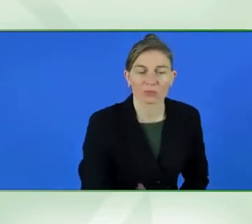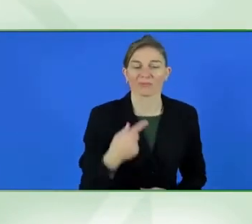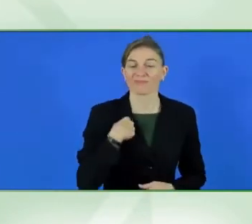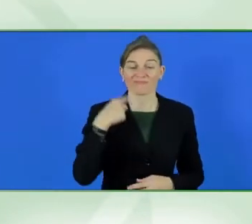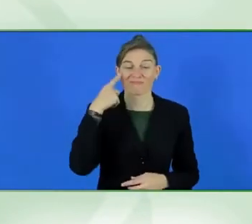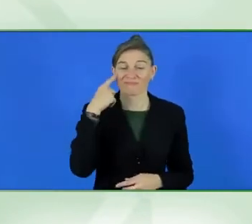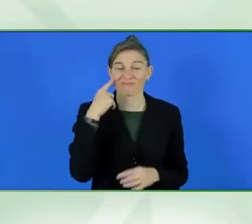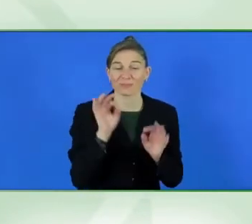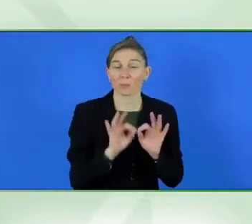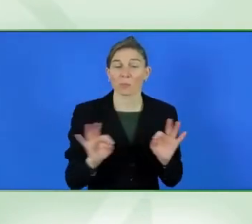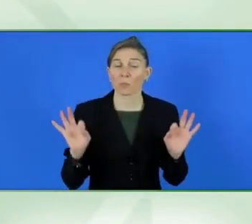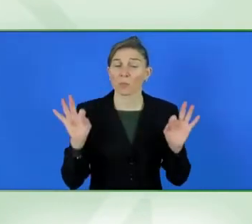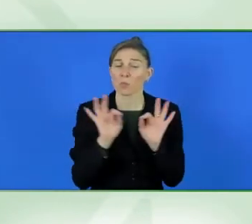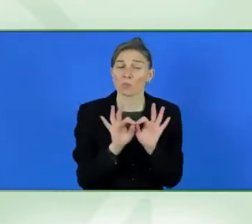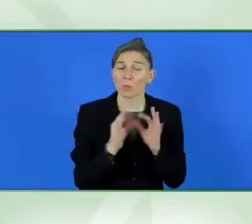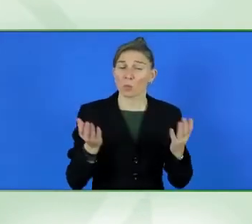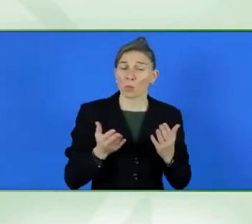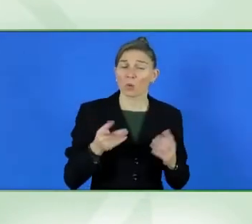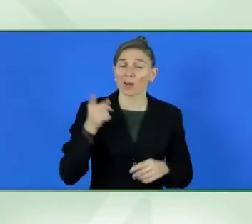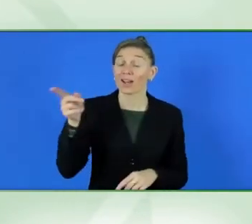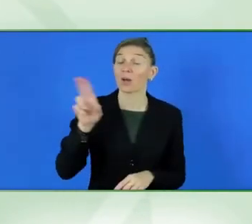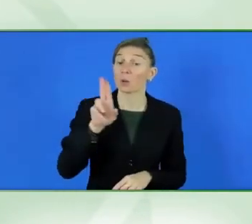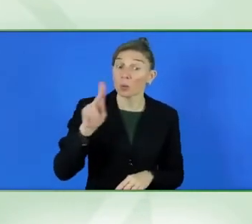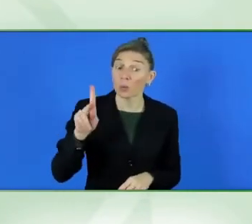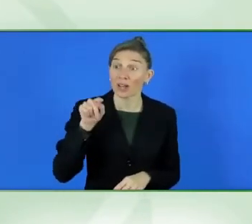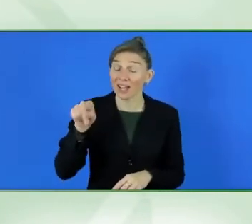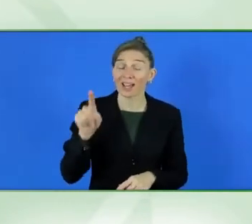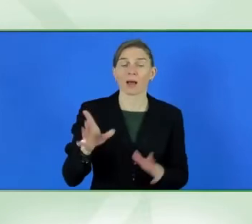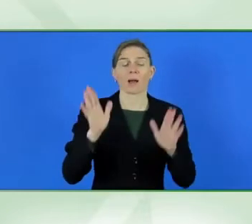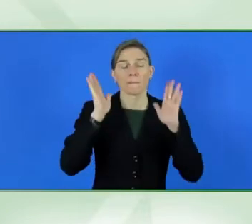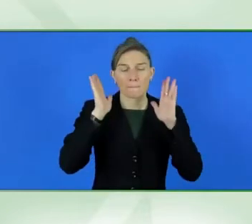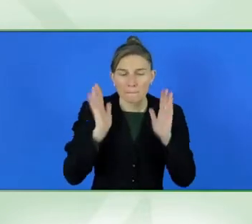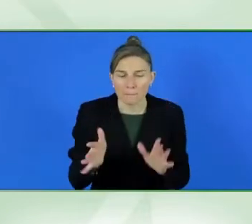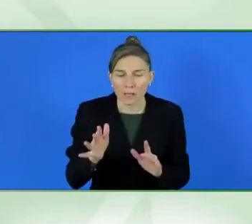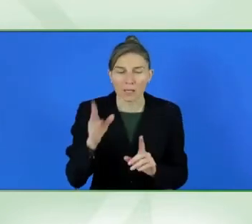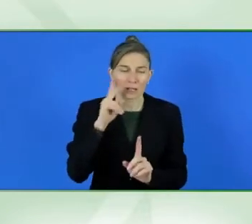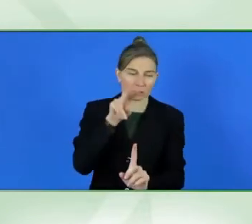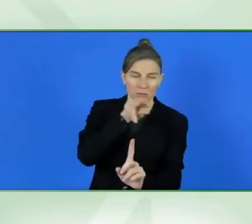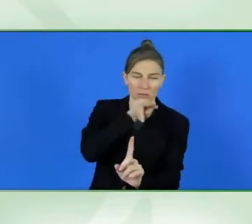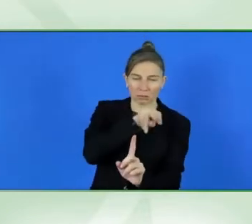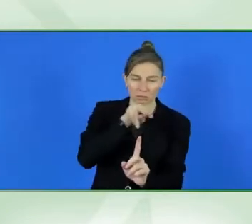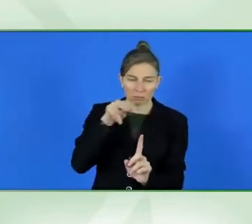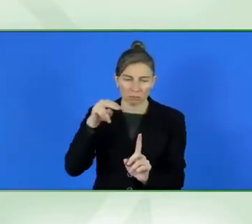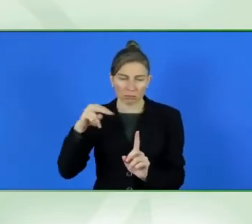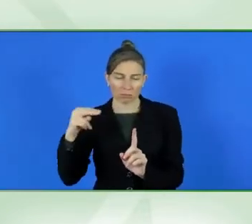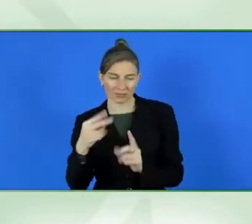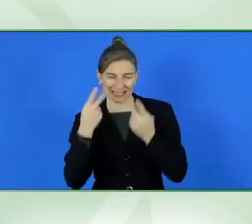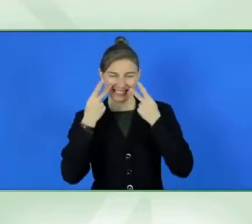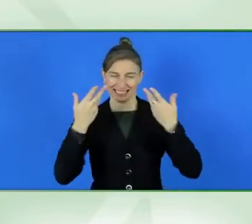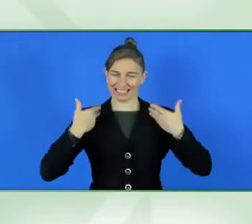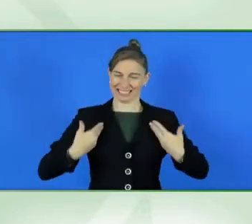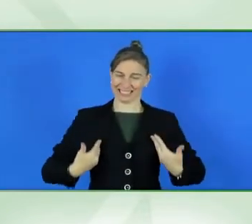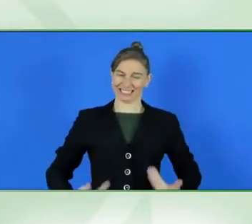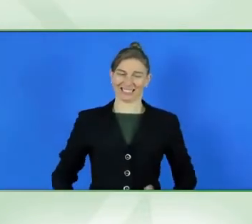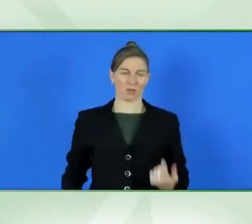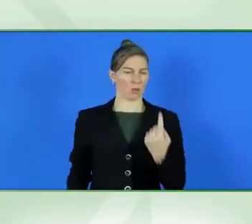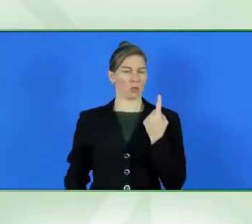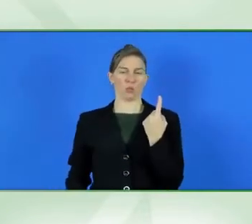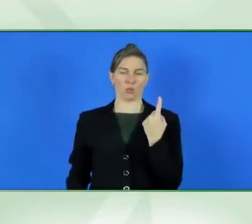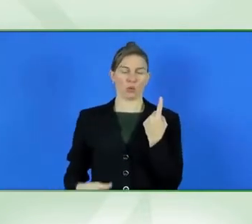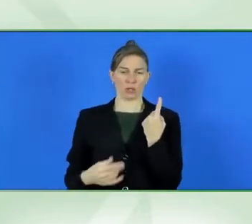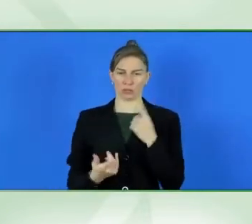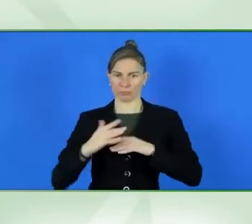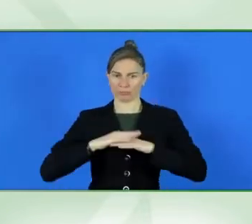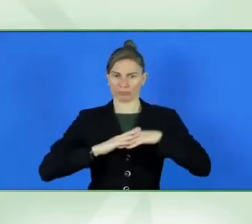exclusion looks like for disabled people. We have okay data, but then many approaches on